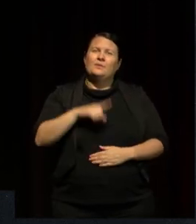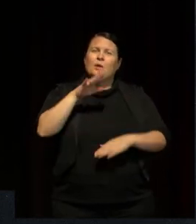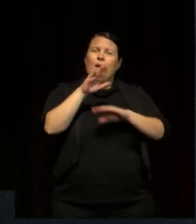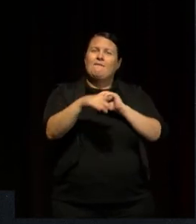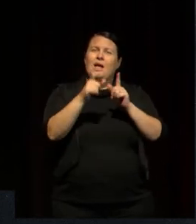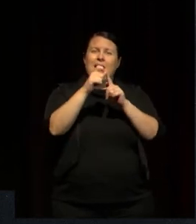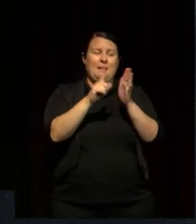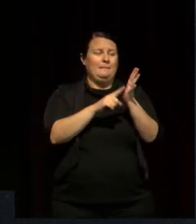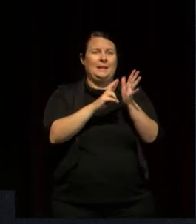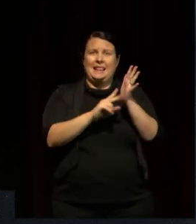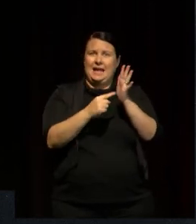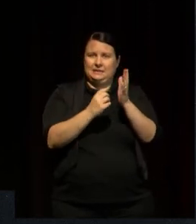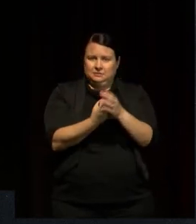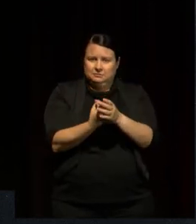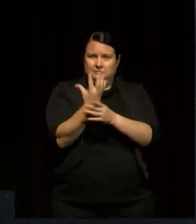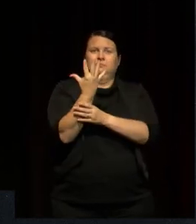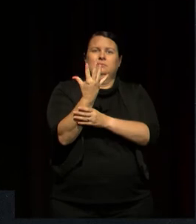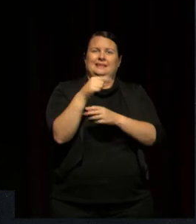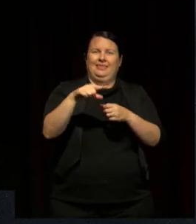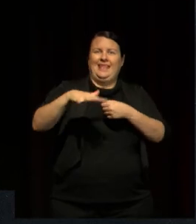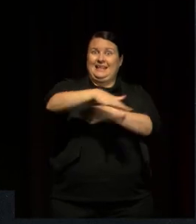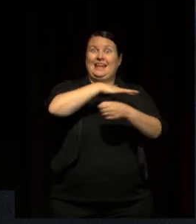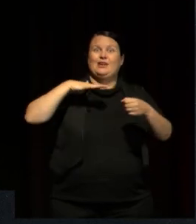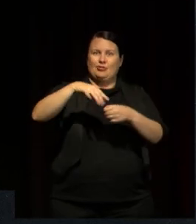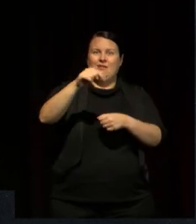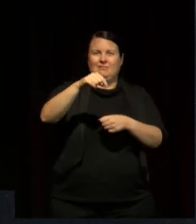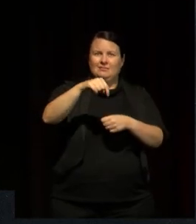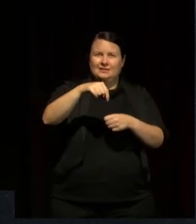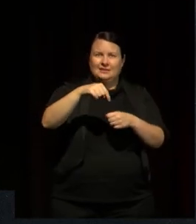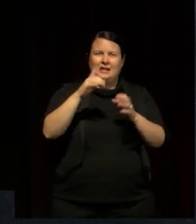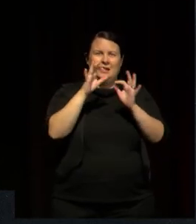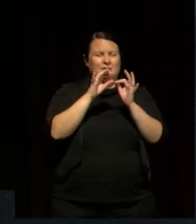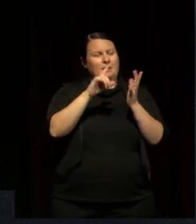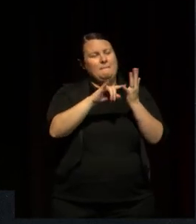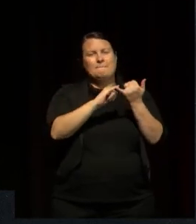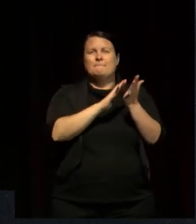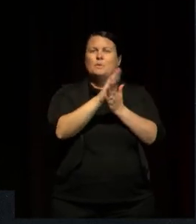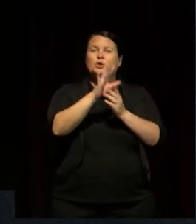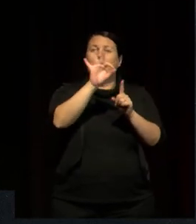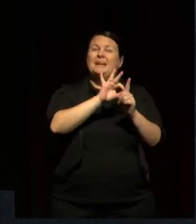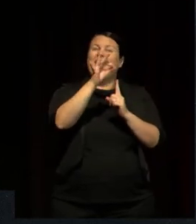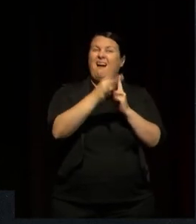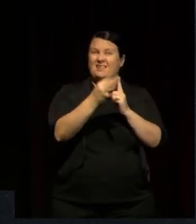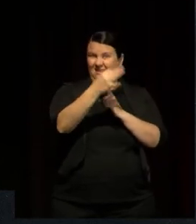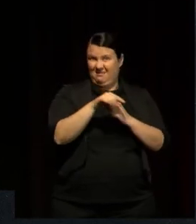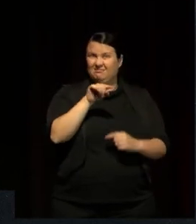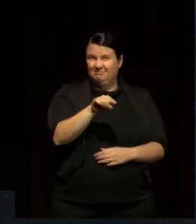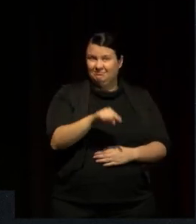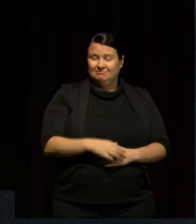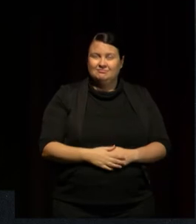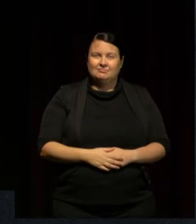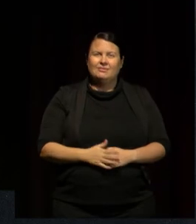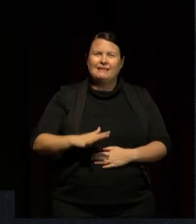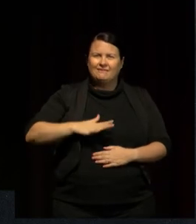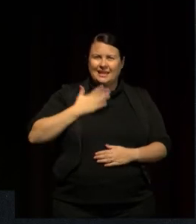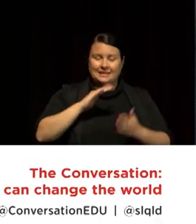that Magabala is based on the bush banana. And it's fascinating now